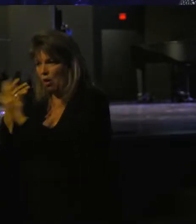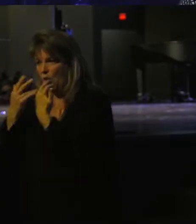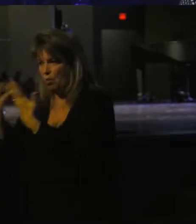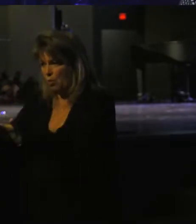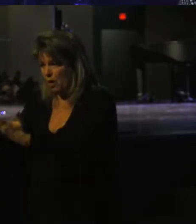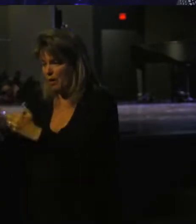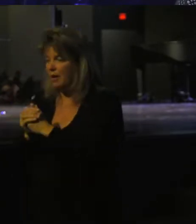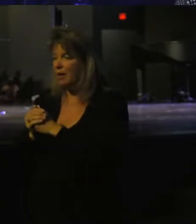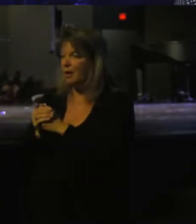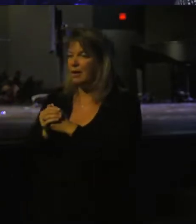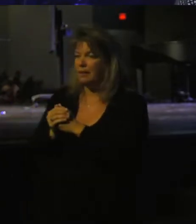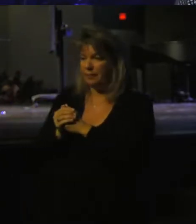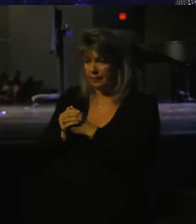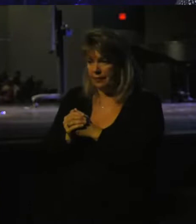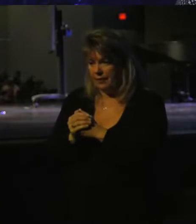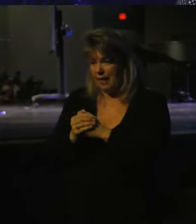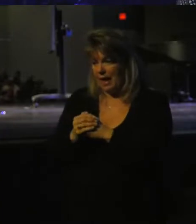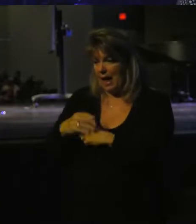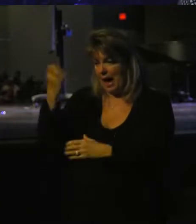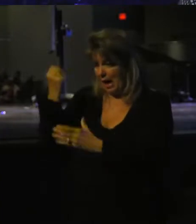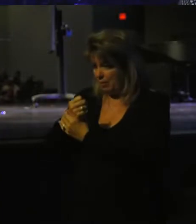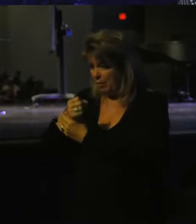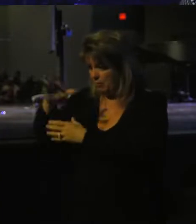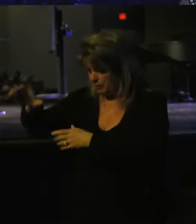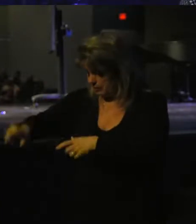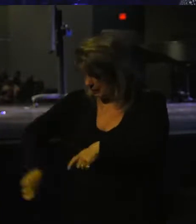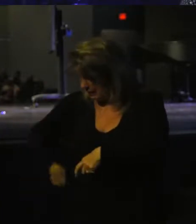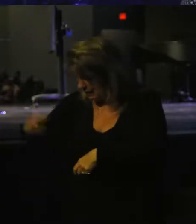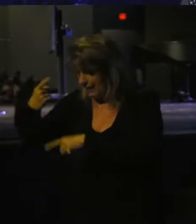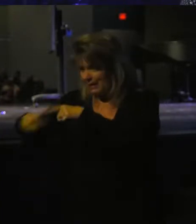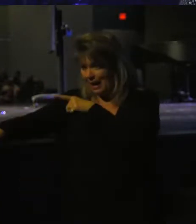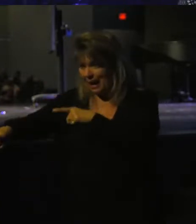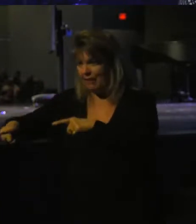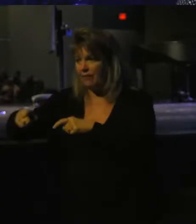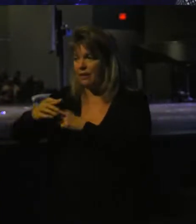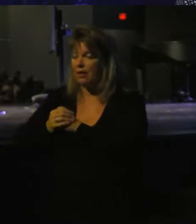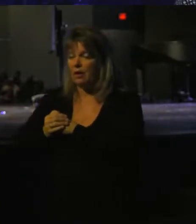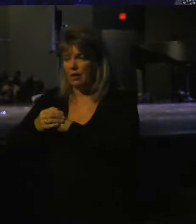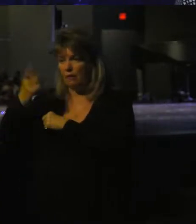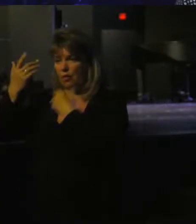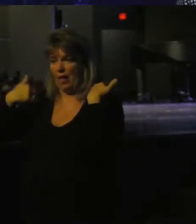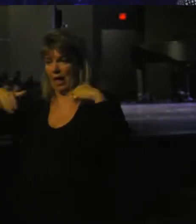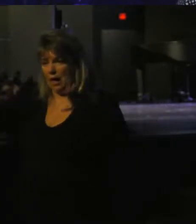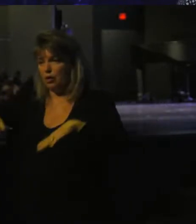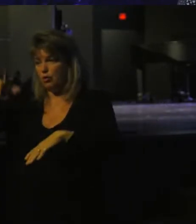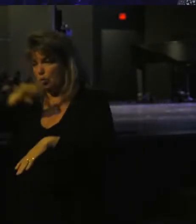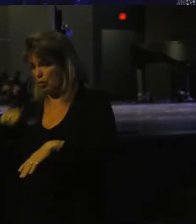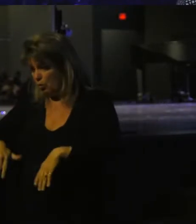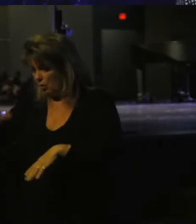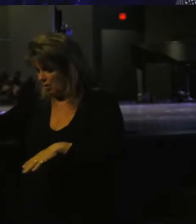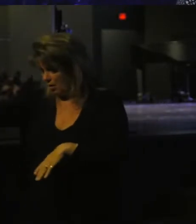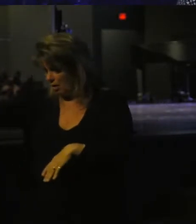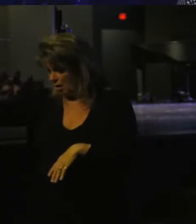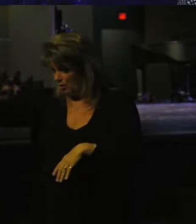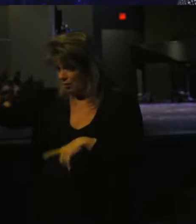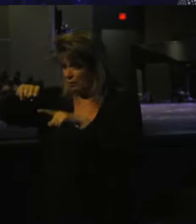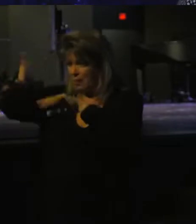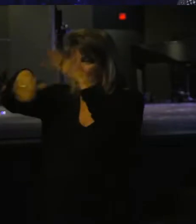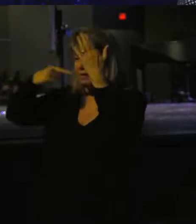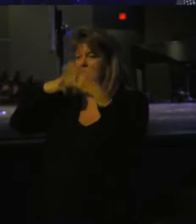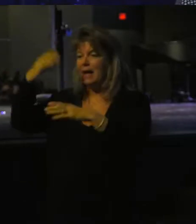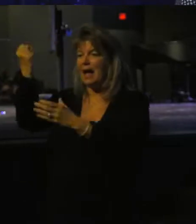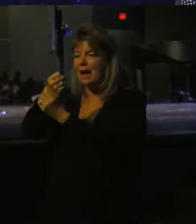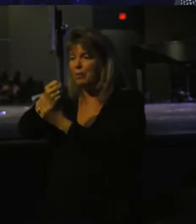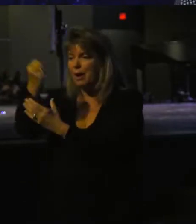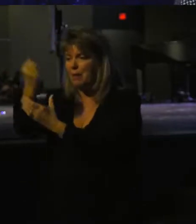Then Abraham reached out his hand and took the knife to slaughter his son, but the angel of the Lord called to him from heaven and said,